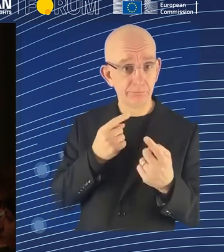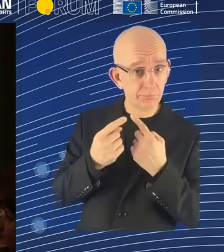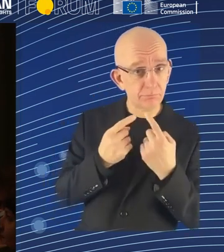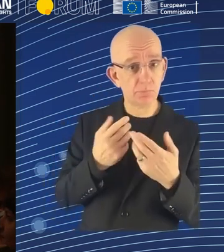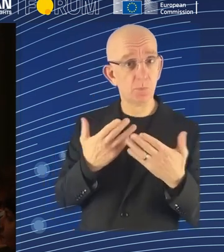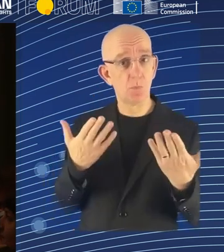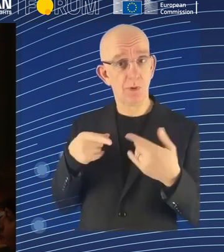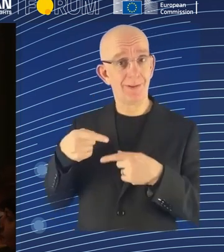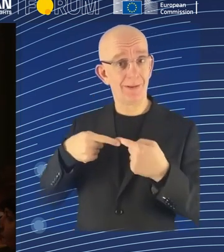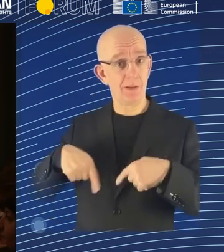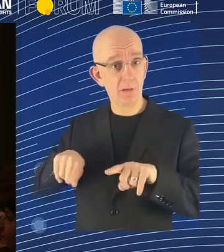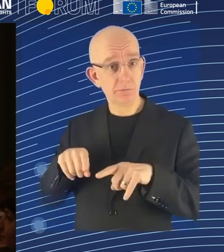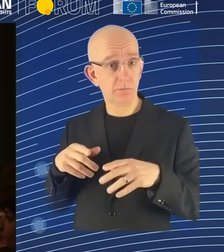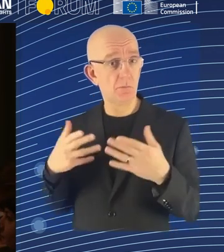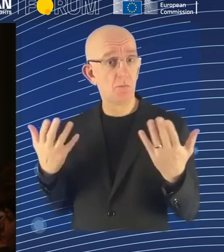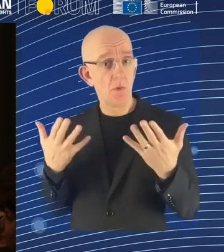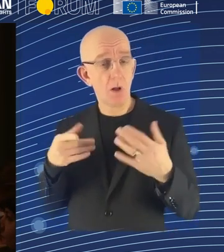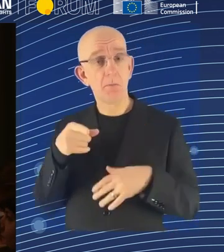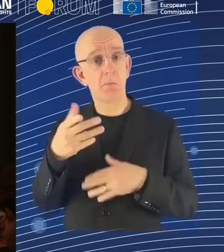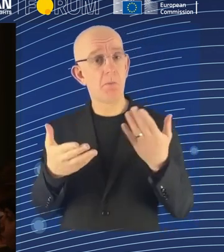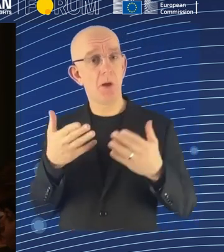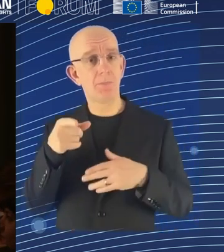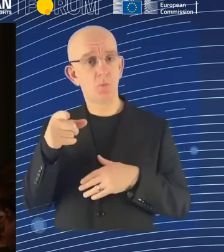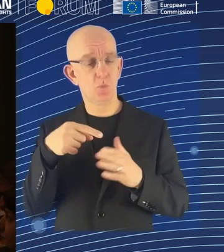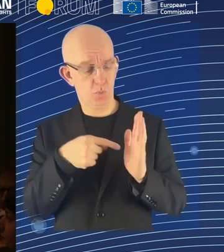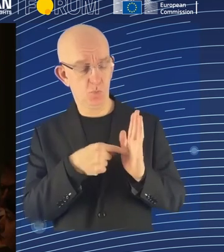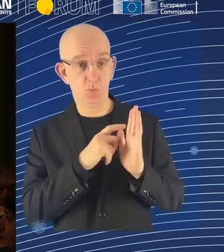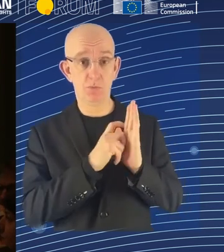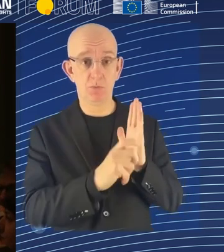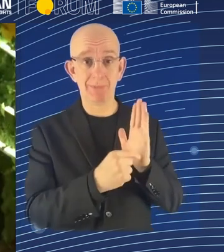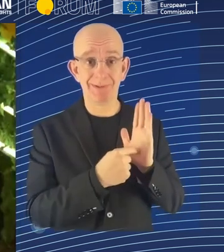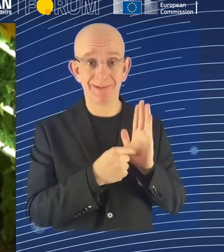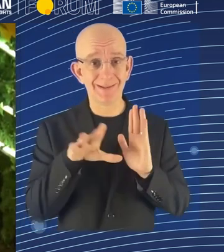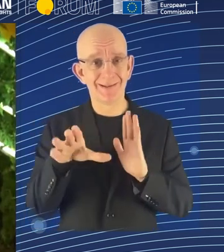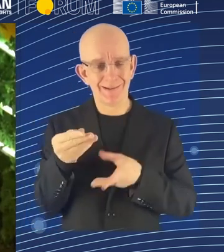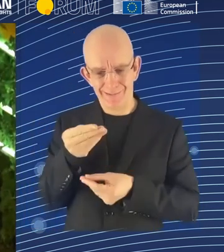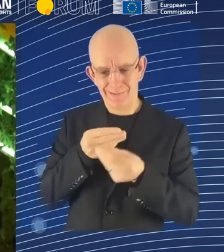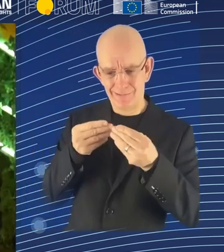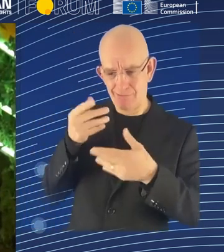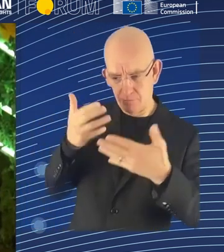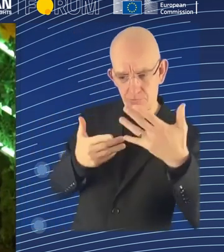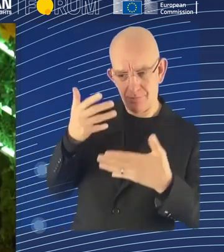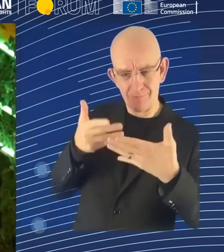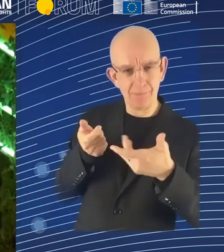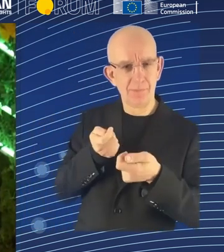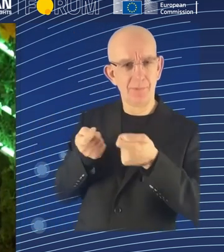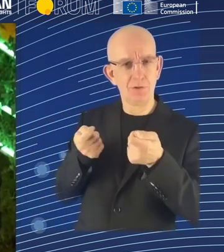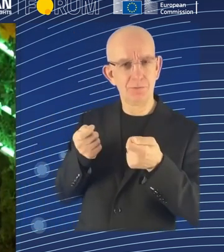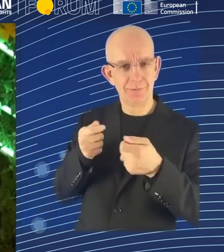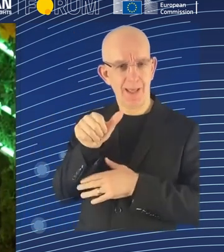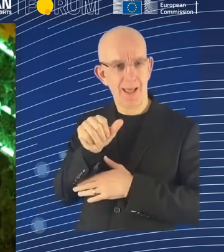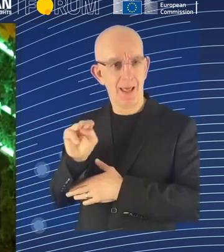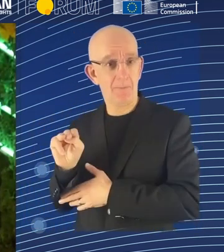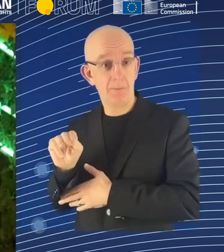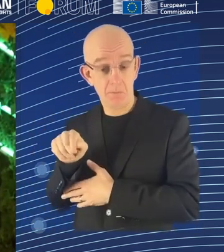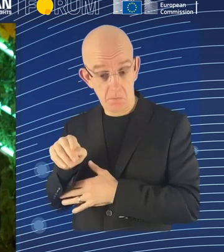current situation, and if not, what would be your ideal proposals? Thank you. No, thank you. The question is a little bit outside the scope of this panel, but